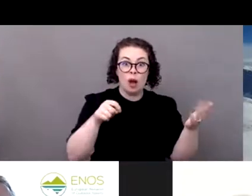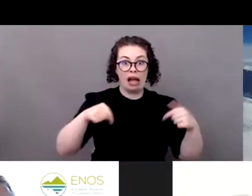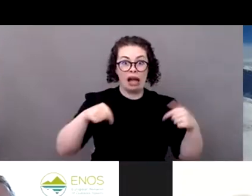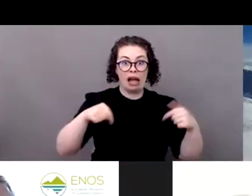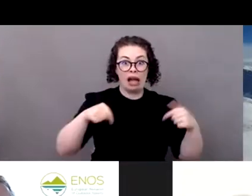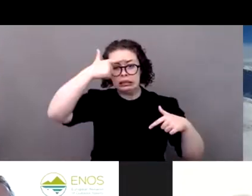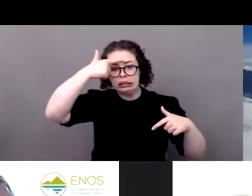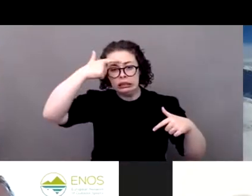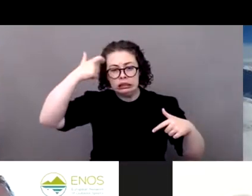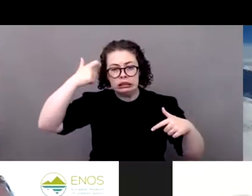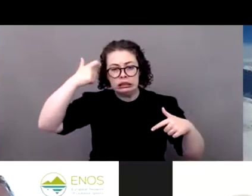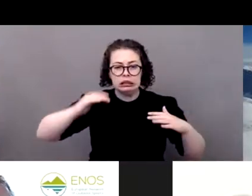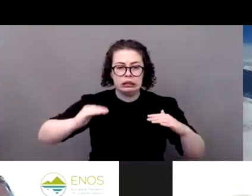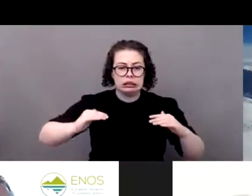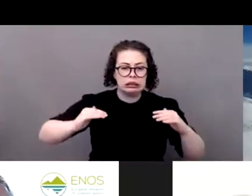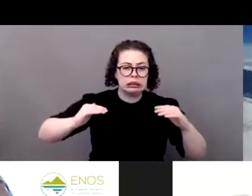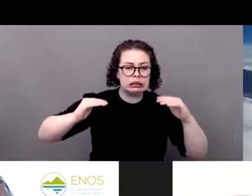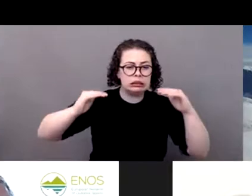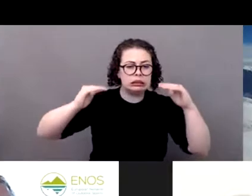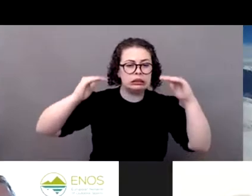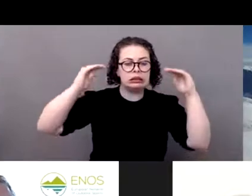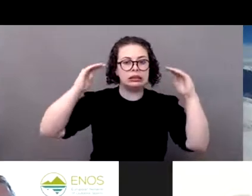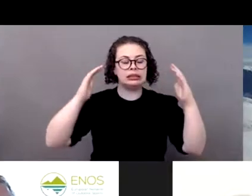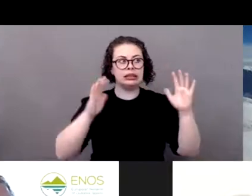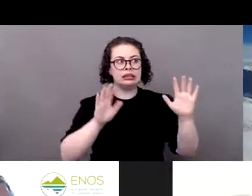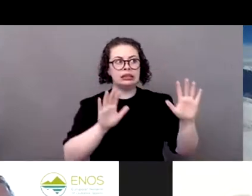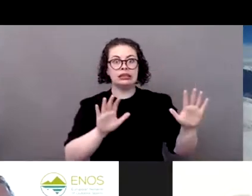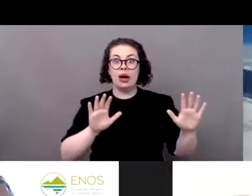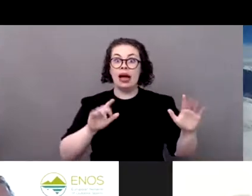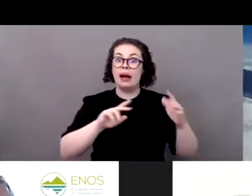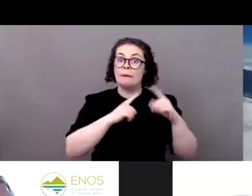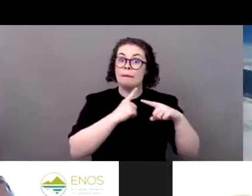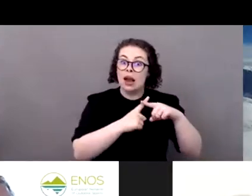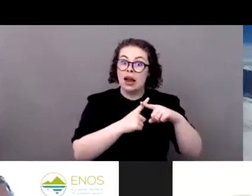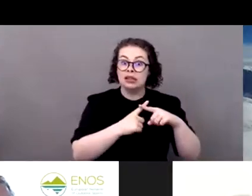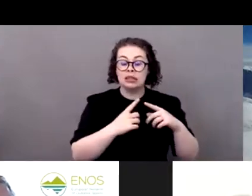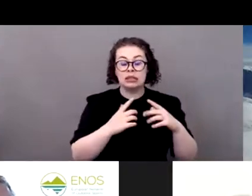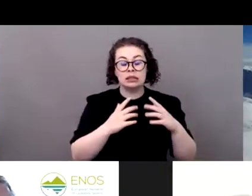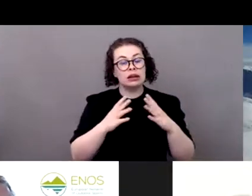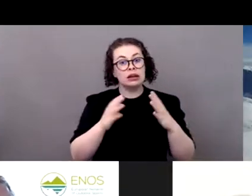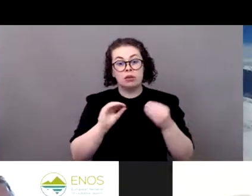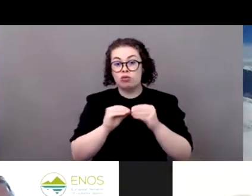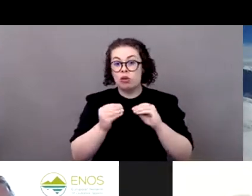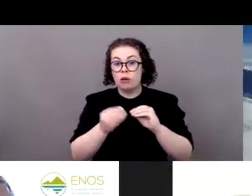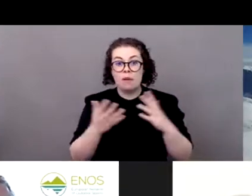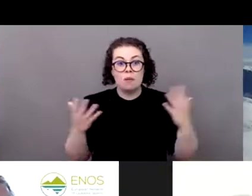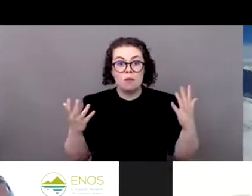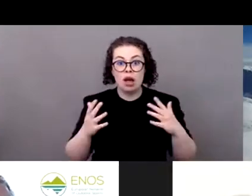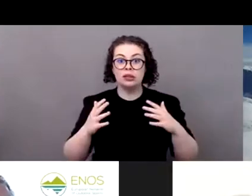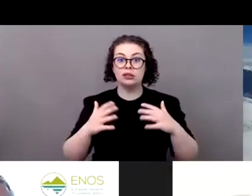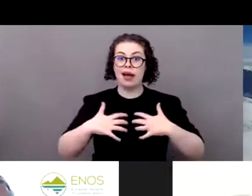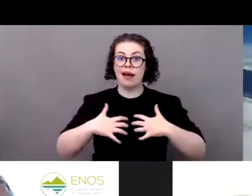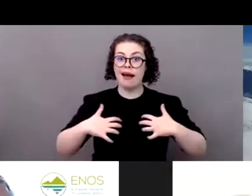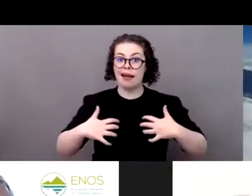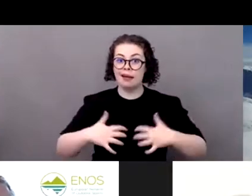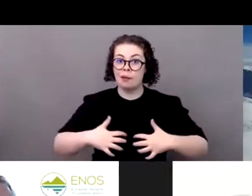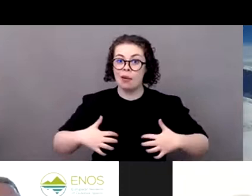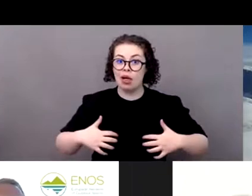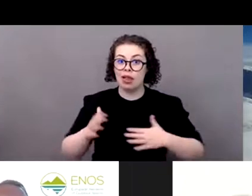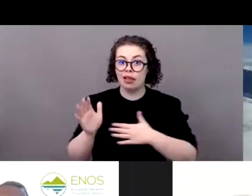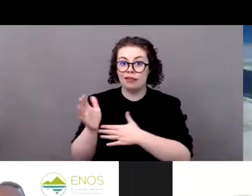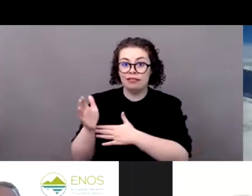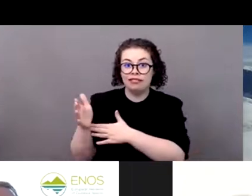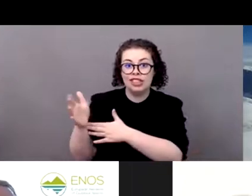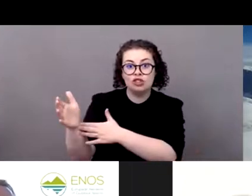Stream. The Gulf Stream ralentit with the change climatic, so basically for the surfers, less Gulf